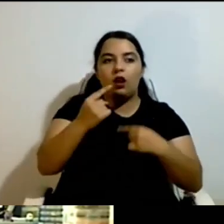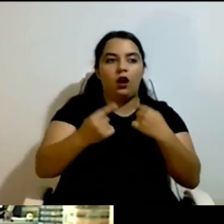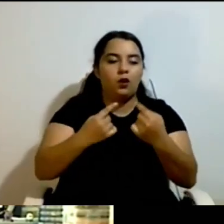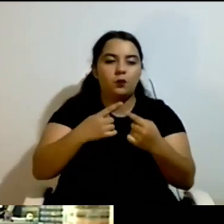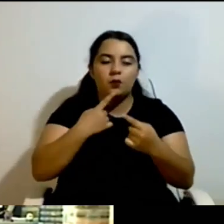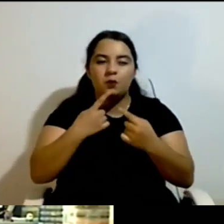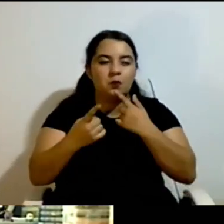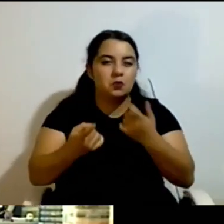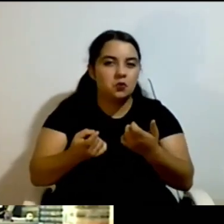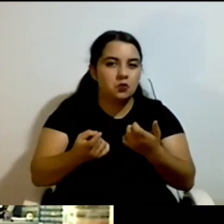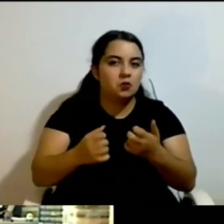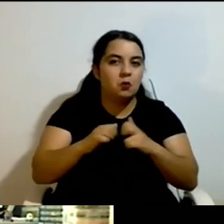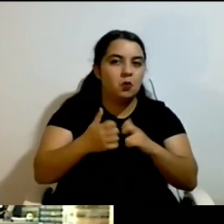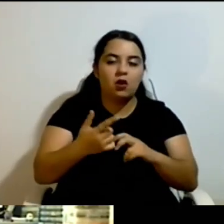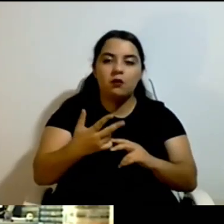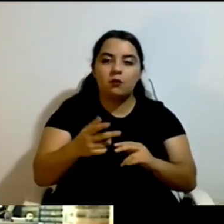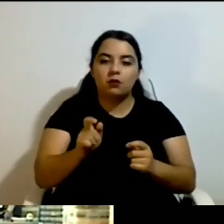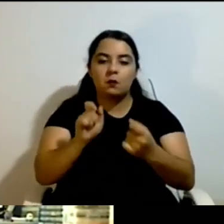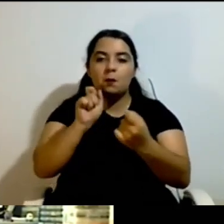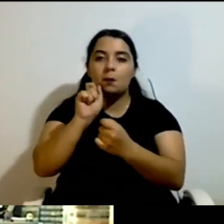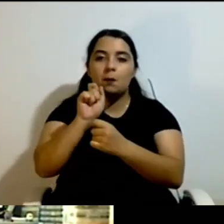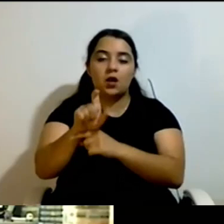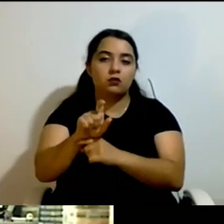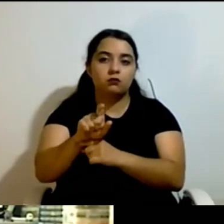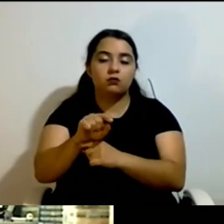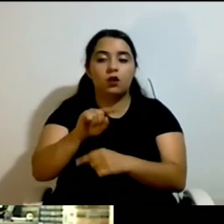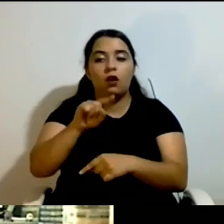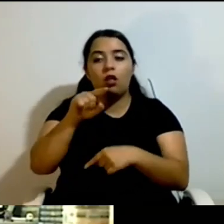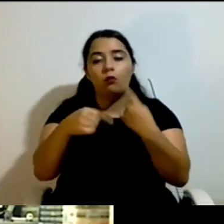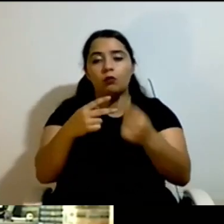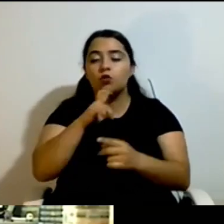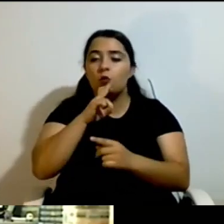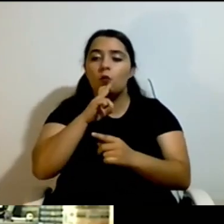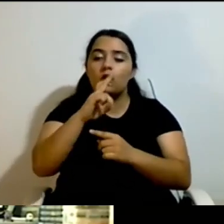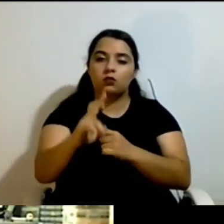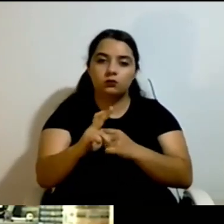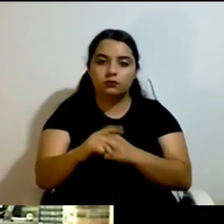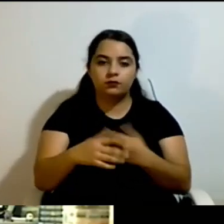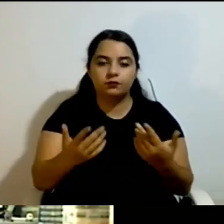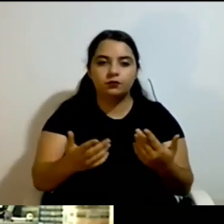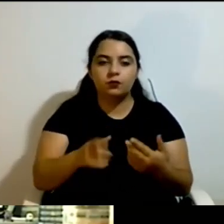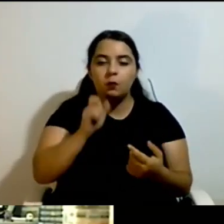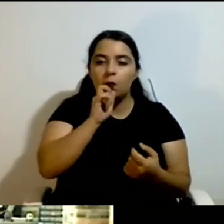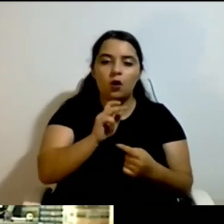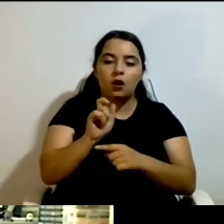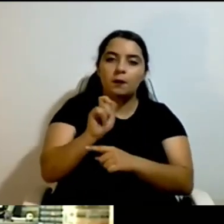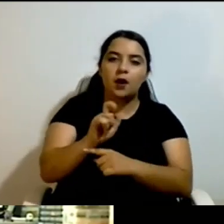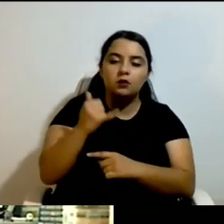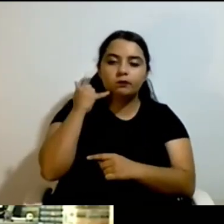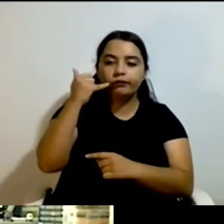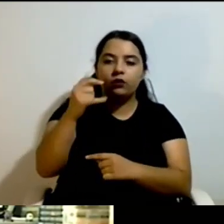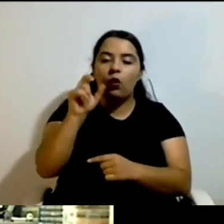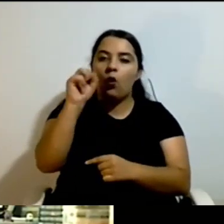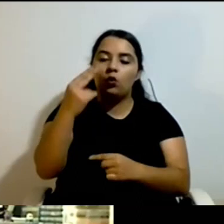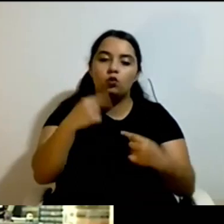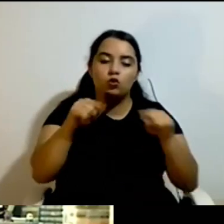personal support either by email, by telephone or by meeting. But there was no great need. People really